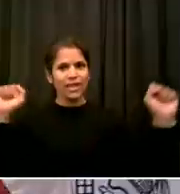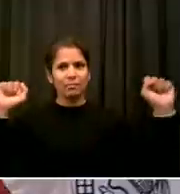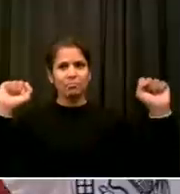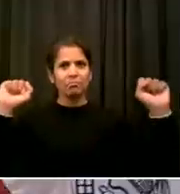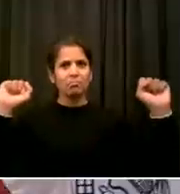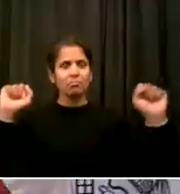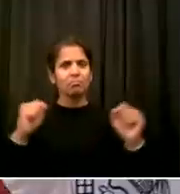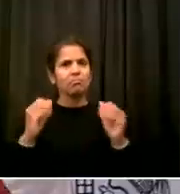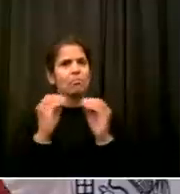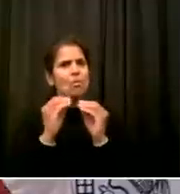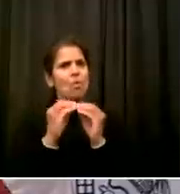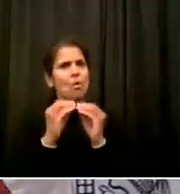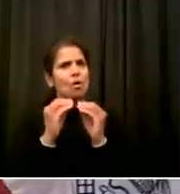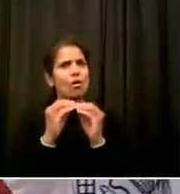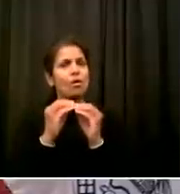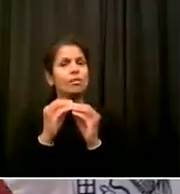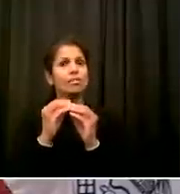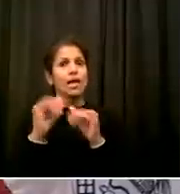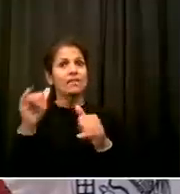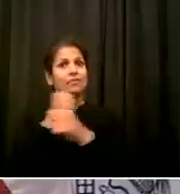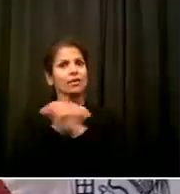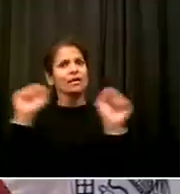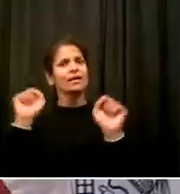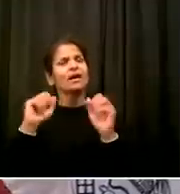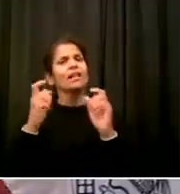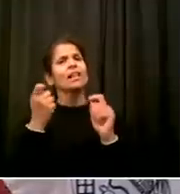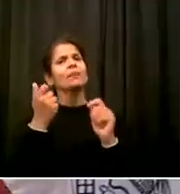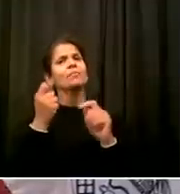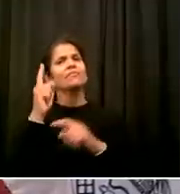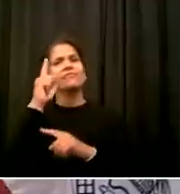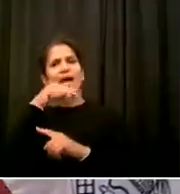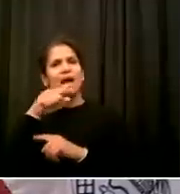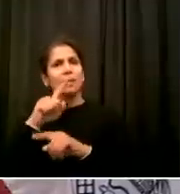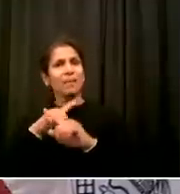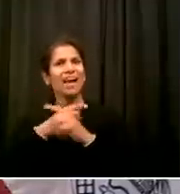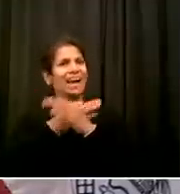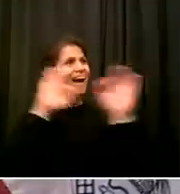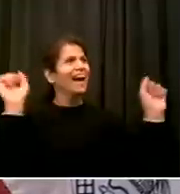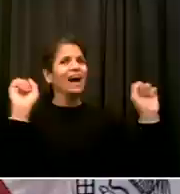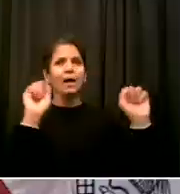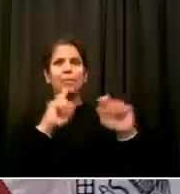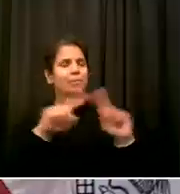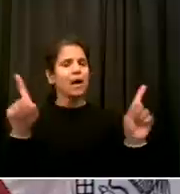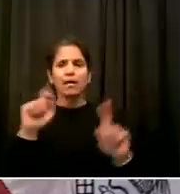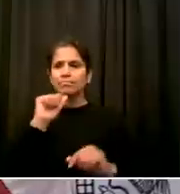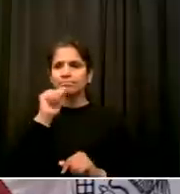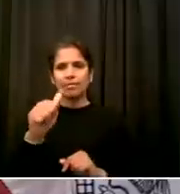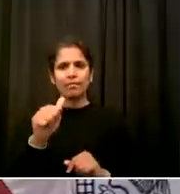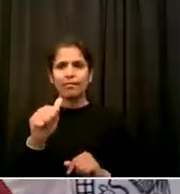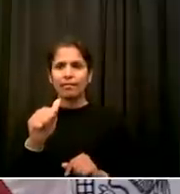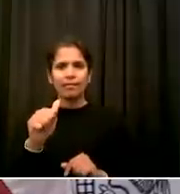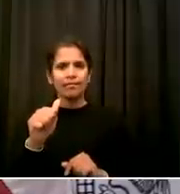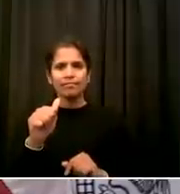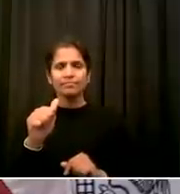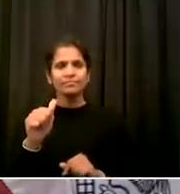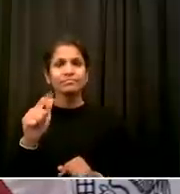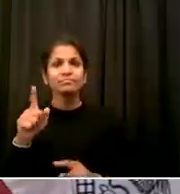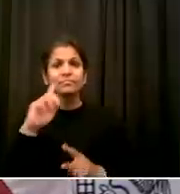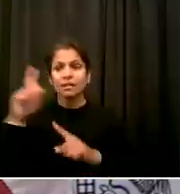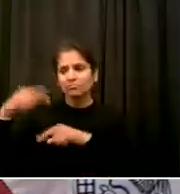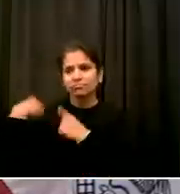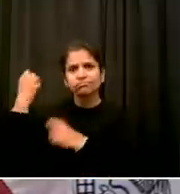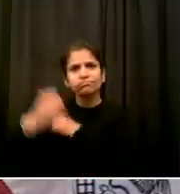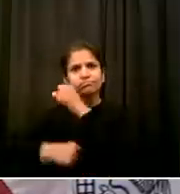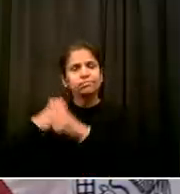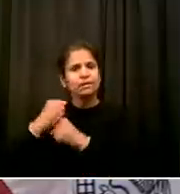really came the fact is it's also a day of reckoning in the beginning the notion of emancipation